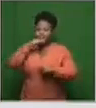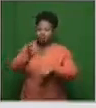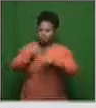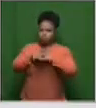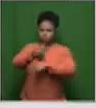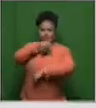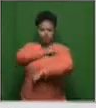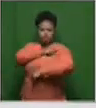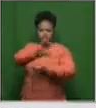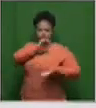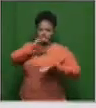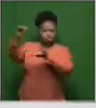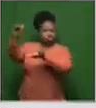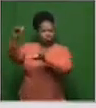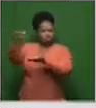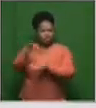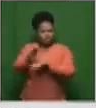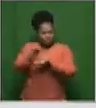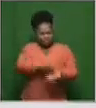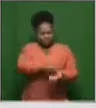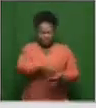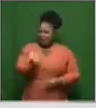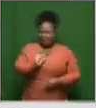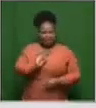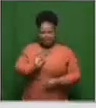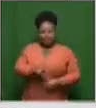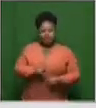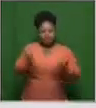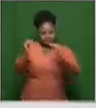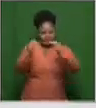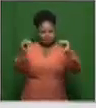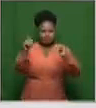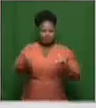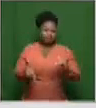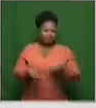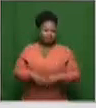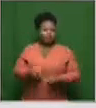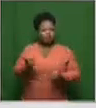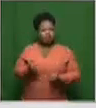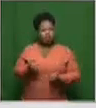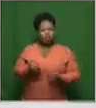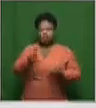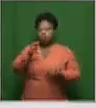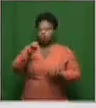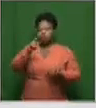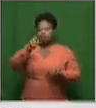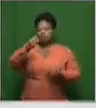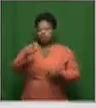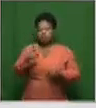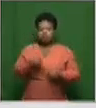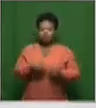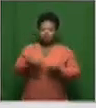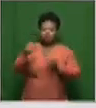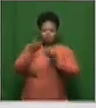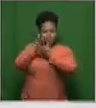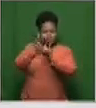vaccine. And so, and through this process now, you will find that the COVAX will access these vaccines and distribute them to countries.